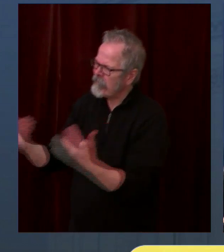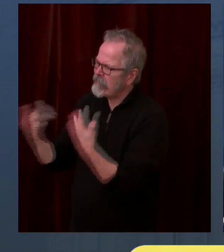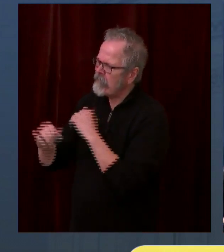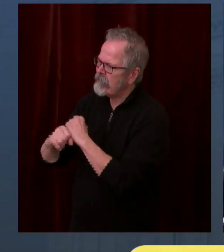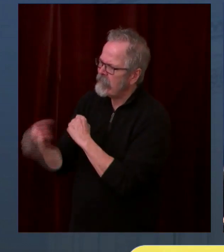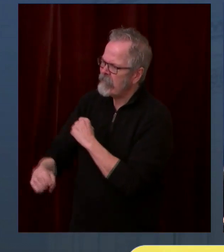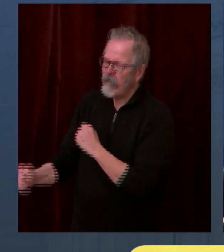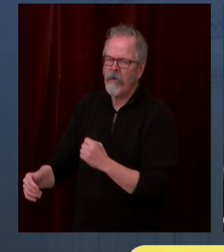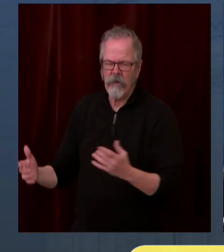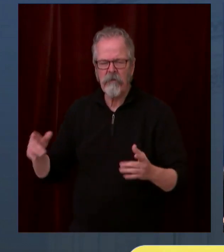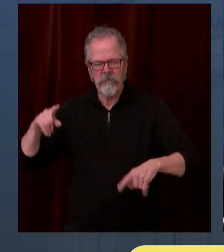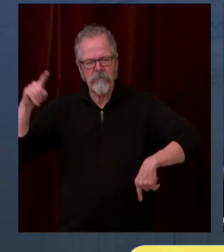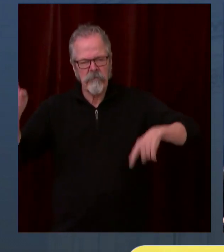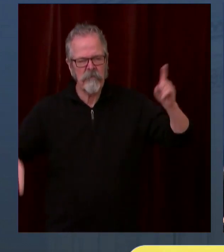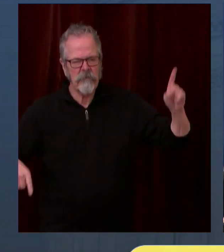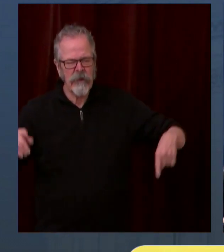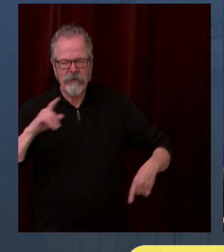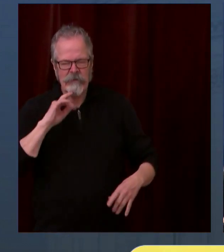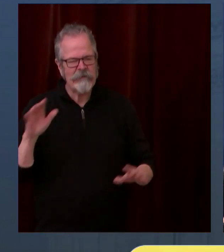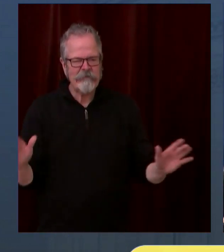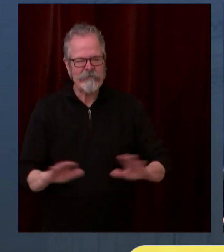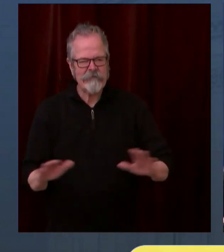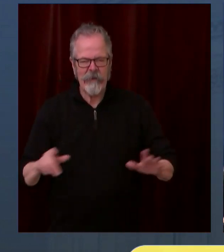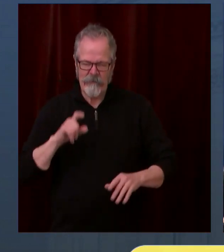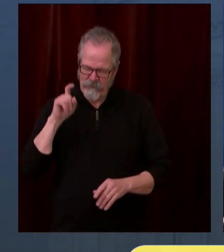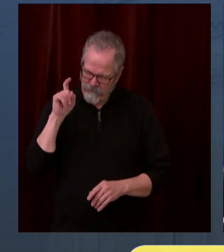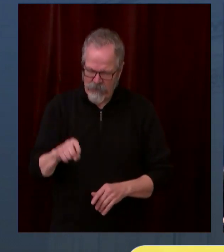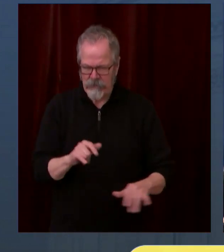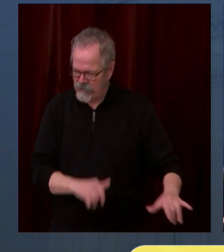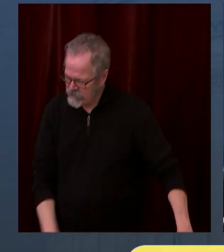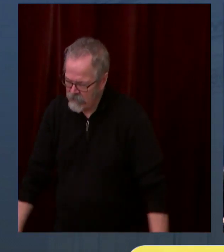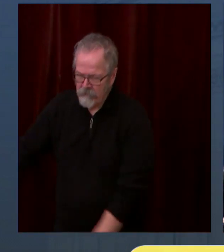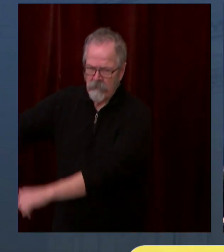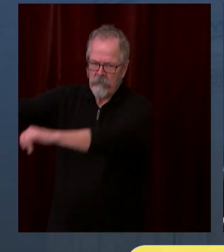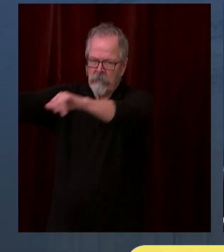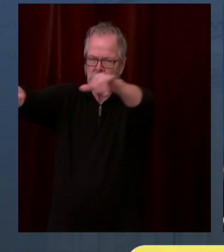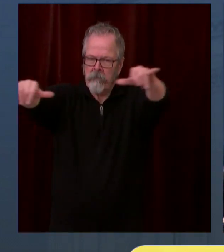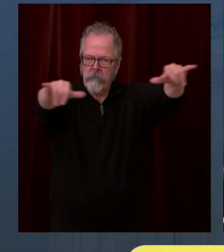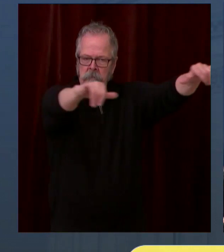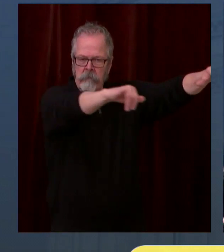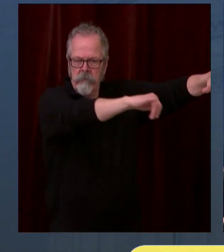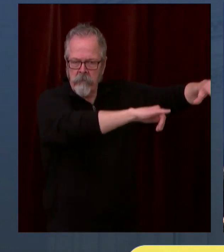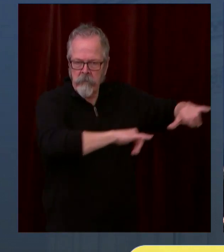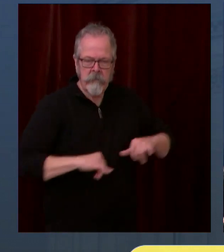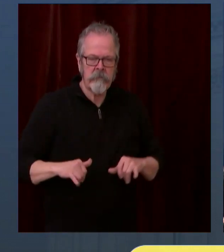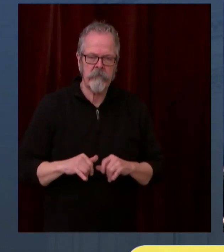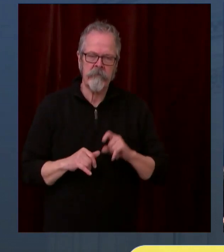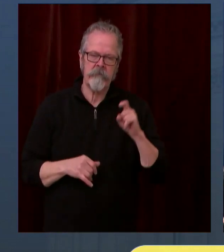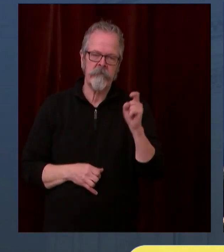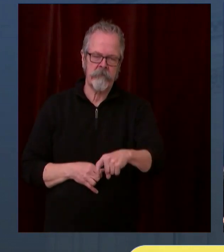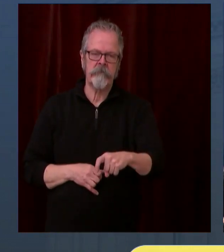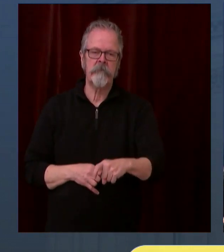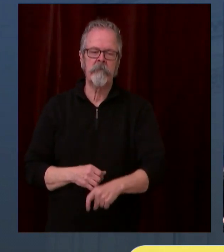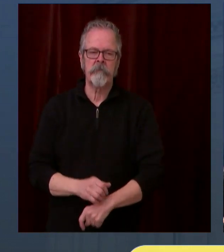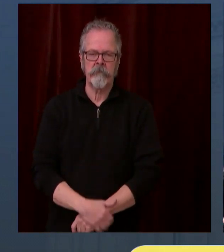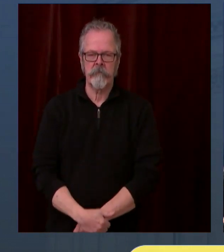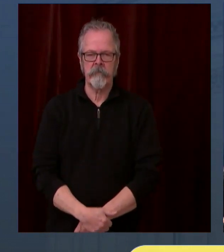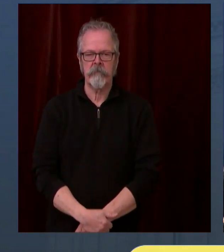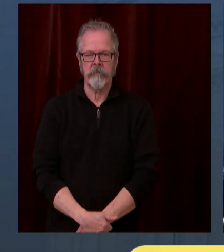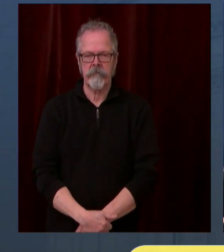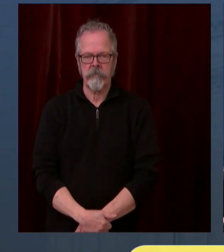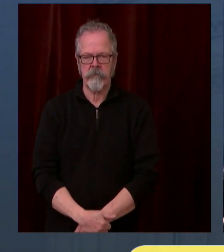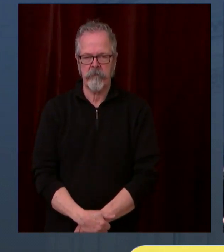for our citizens who are going to, you know, want this a lot faster than we're going to be able to provide it, is to just